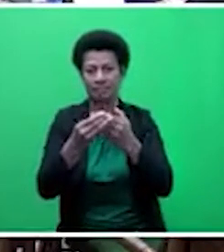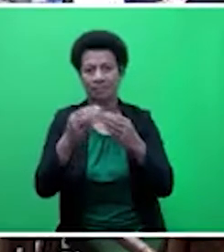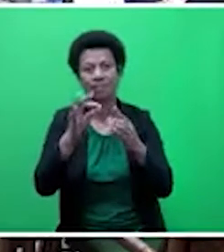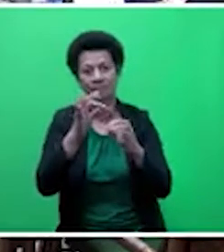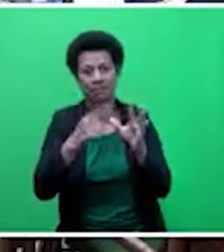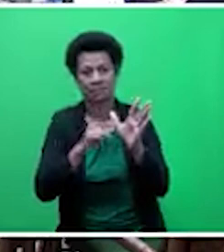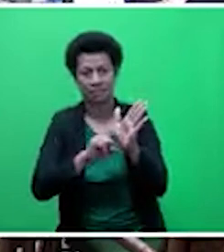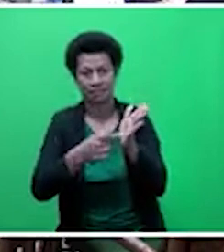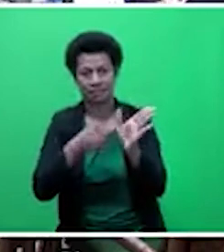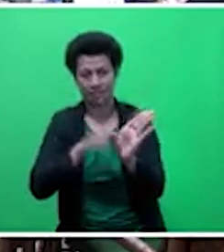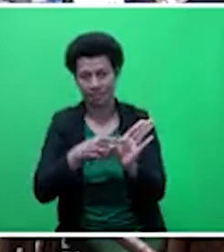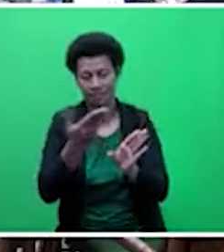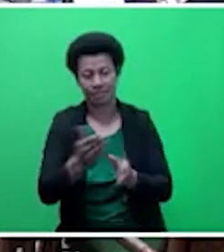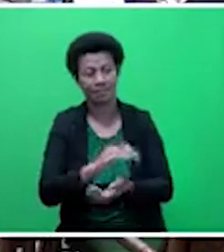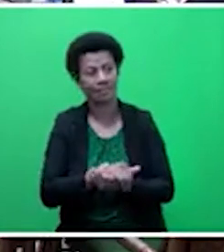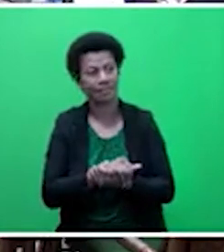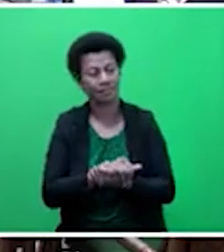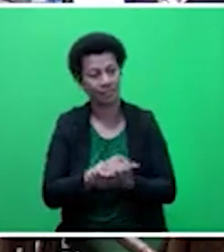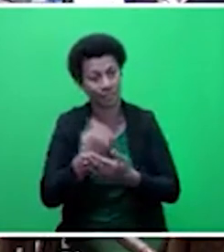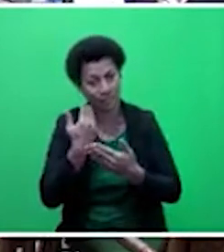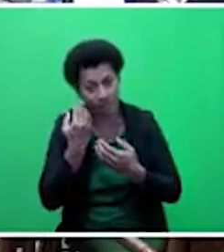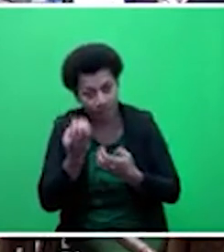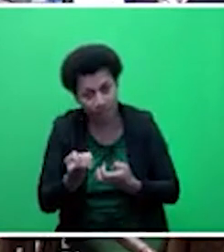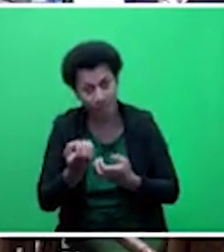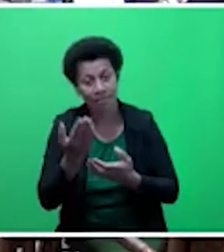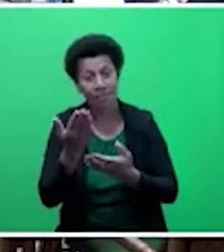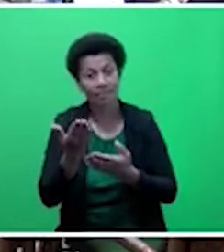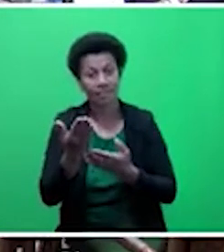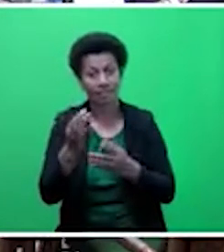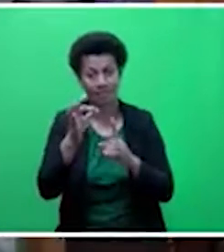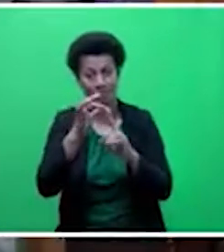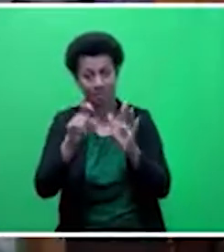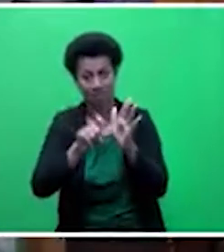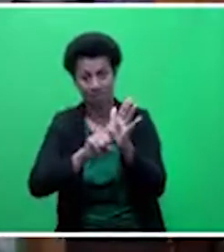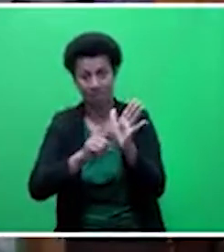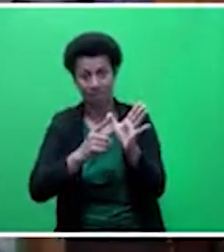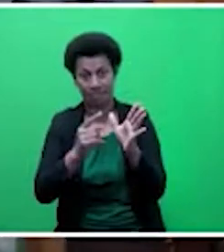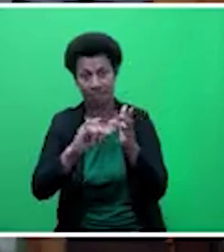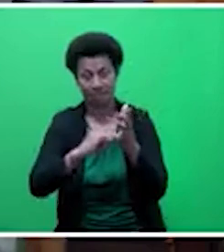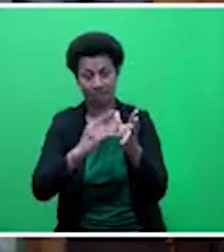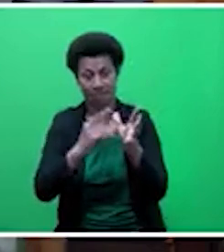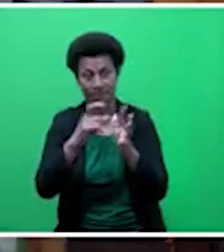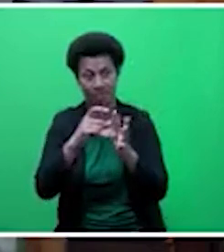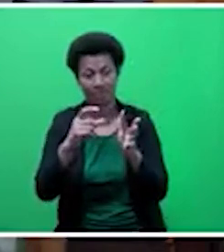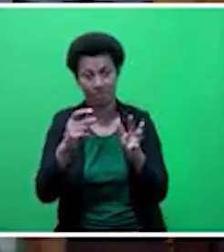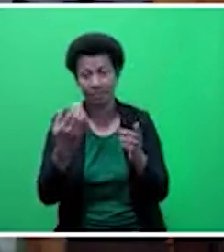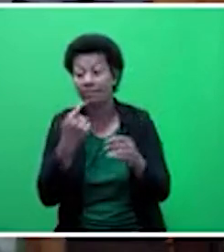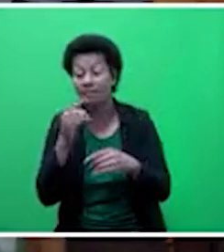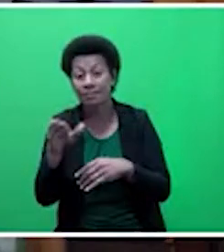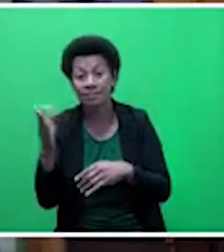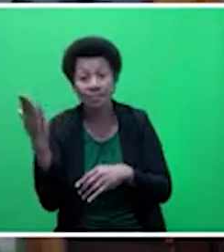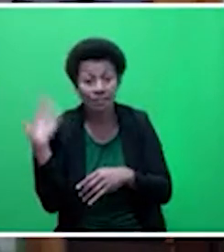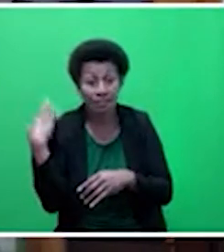Sir, Honorable Prasad, I think Miss Head heard me. I said that Joel Abraham sent me a text to say that you patted him on the shoulder saying, you are doing